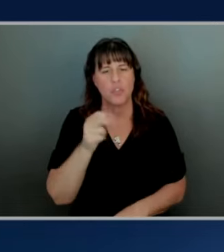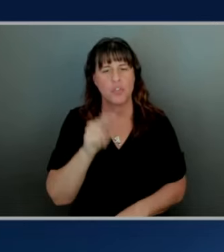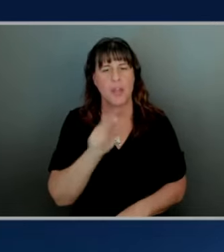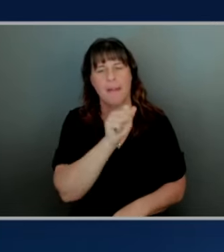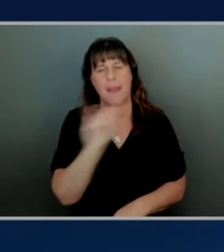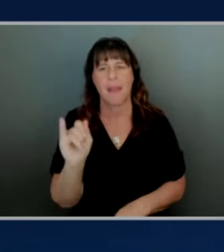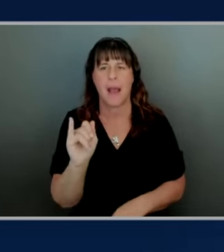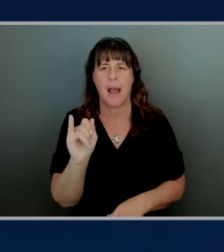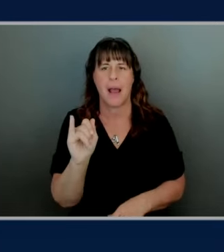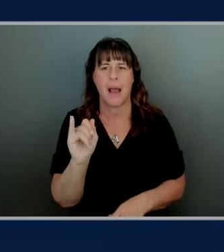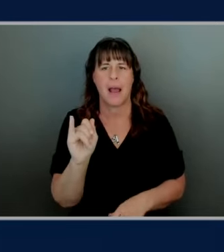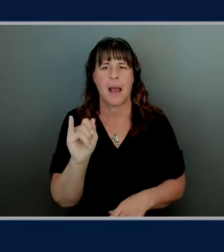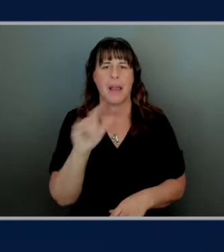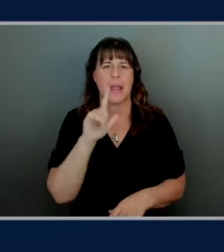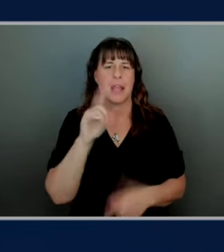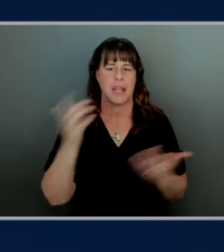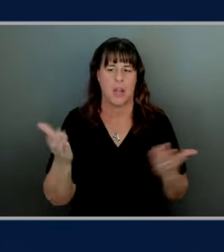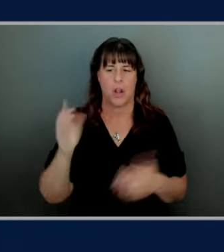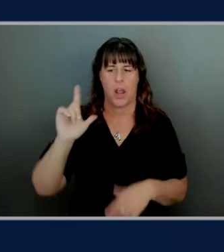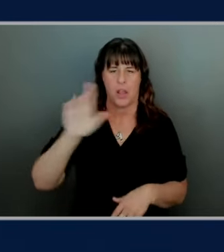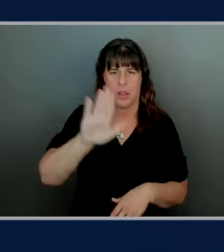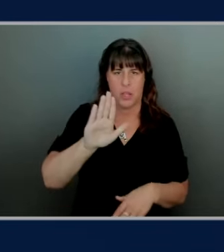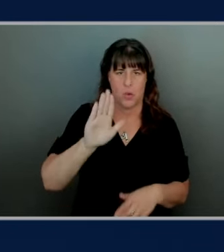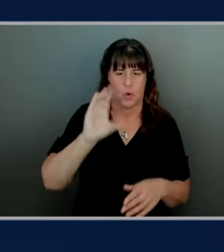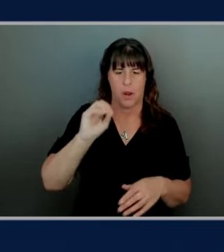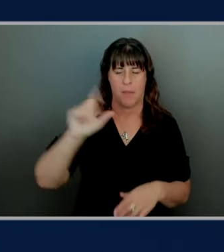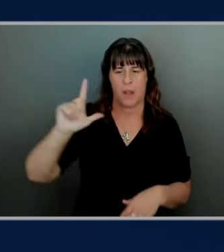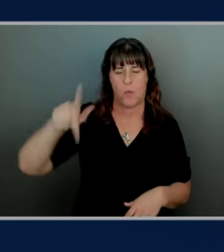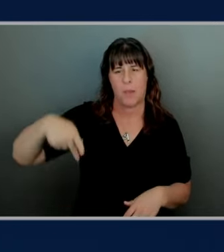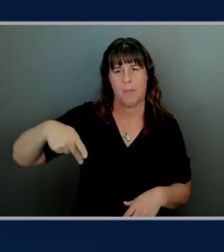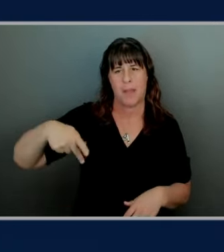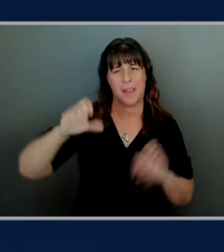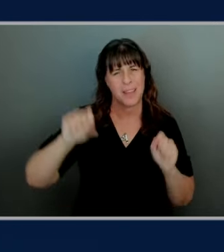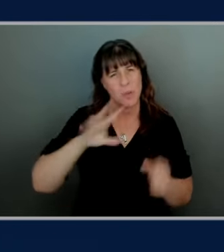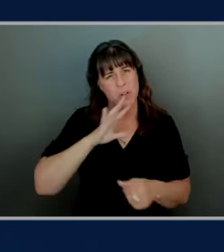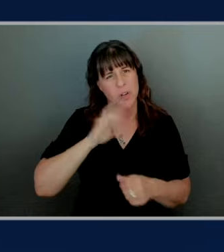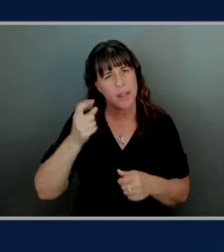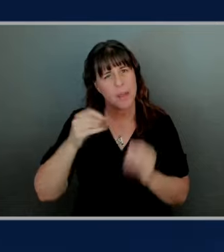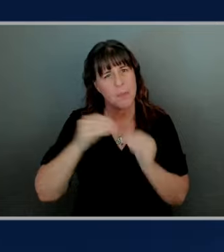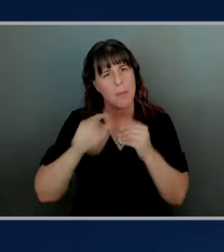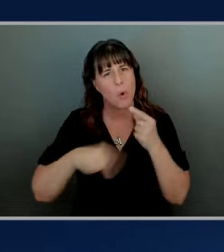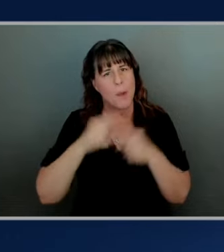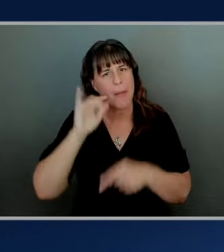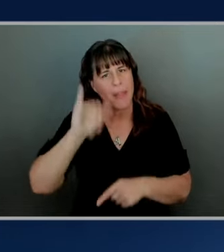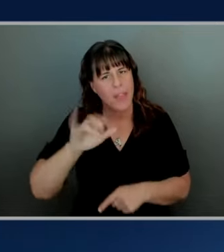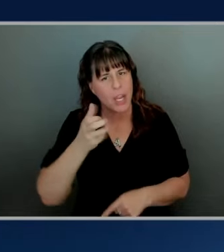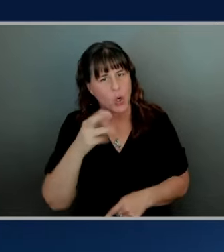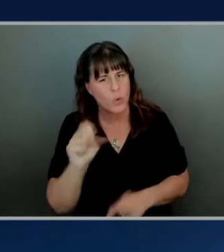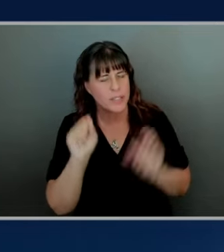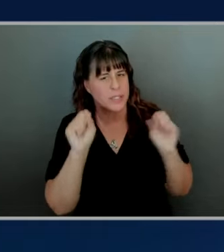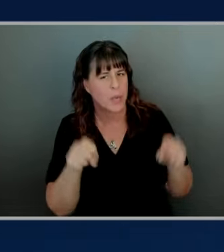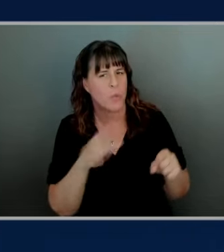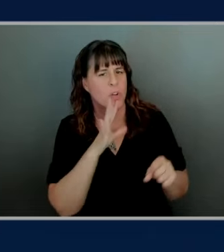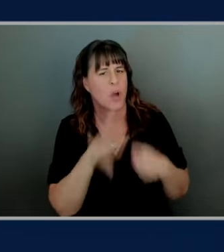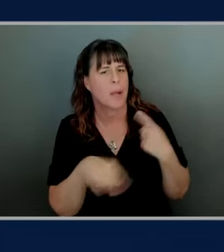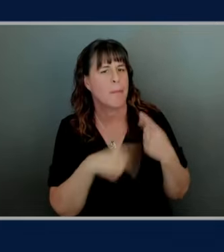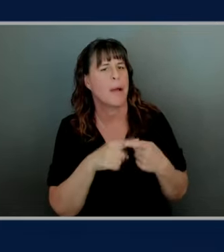lonely planet um can we talk a little bit more about that chris can we talk about um